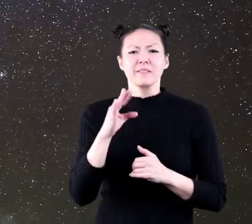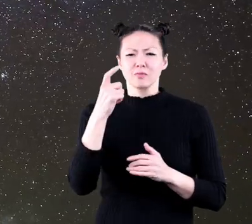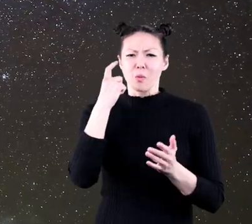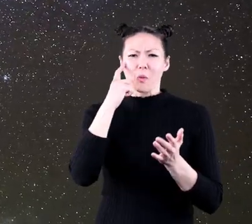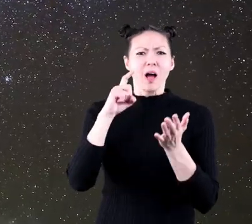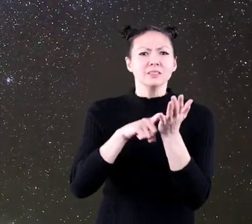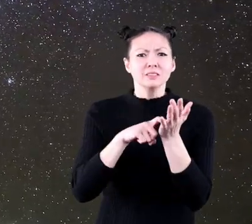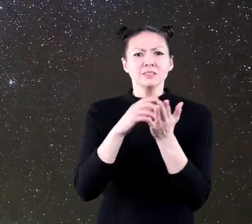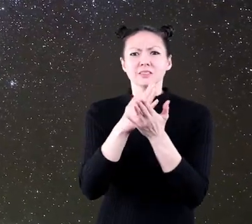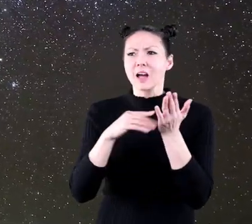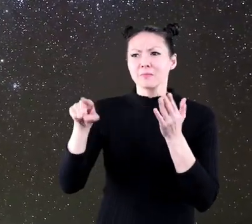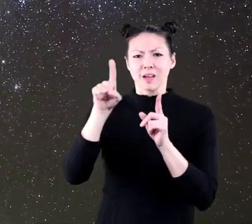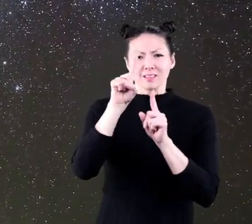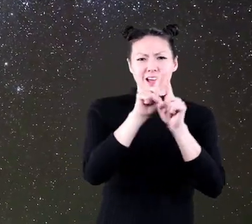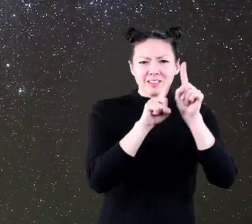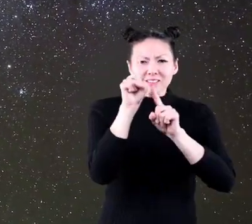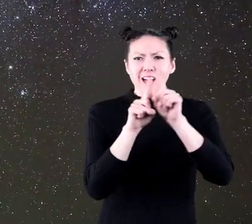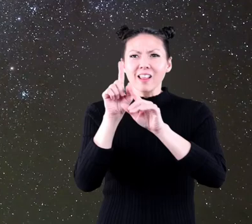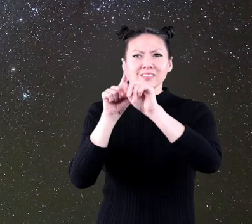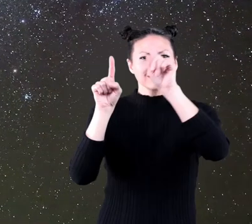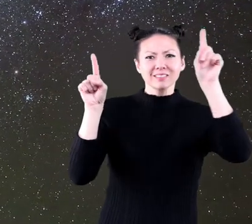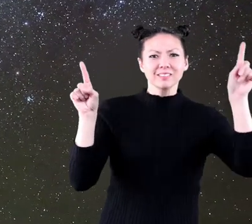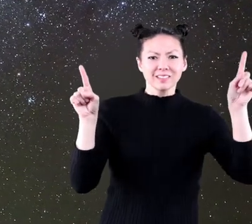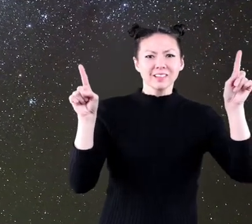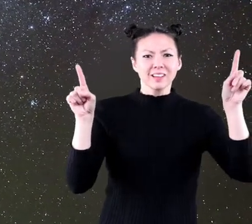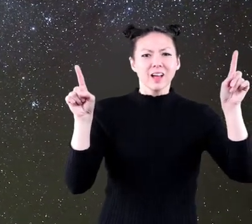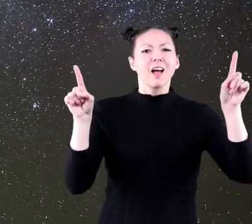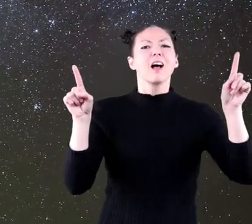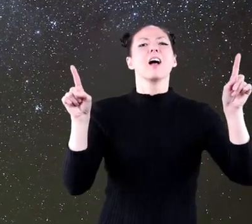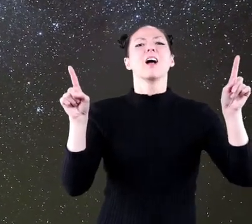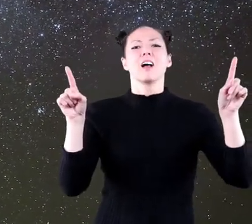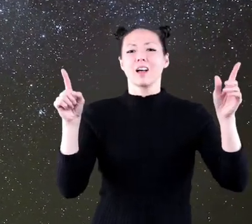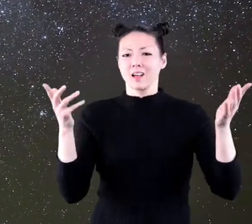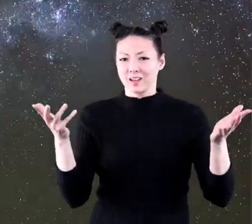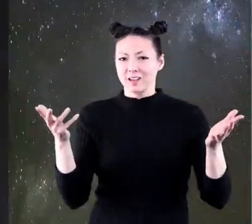See if you recognize any of these constellations.